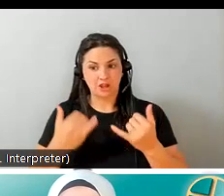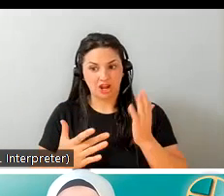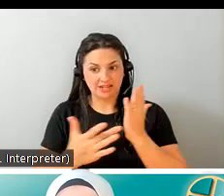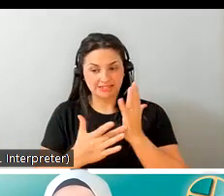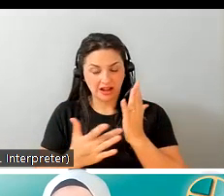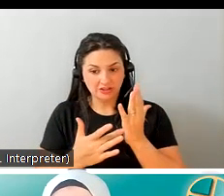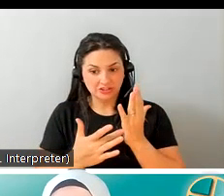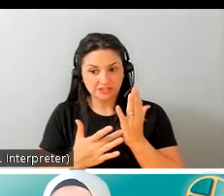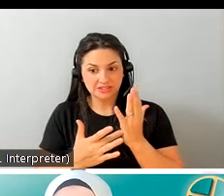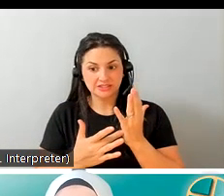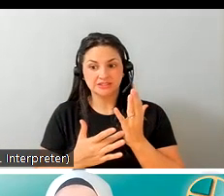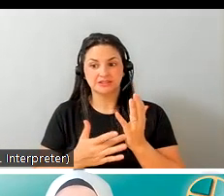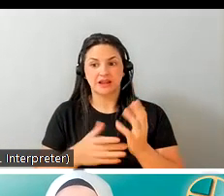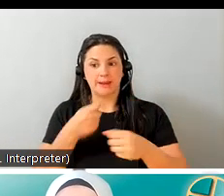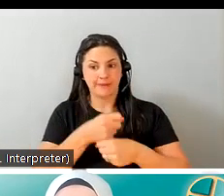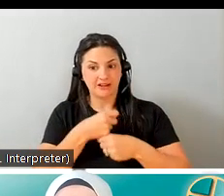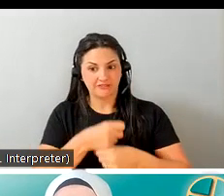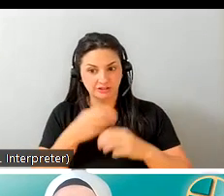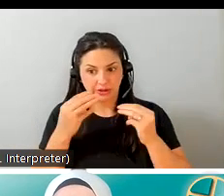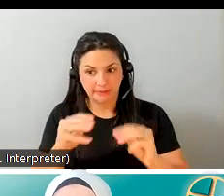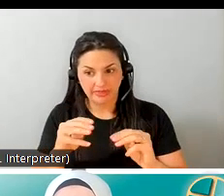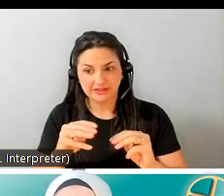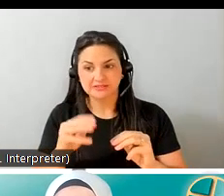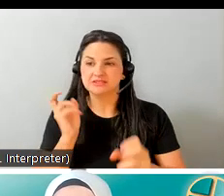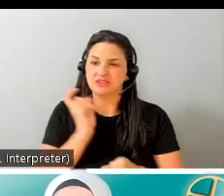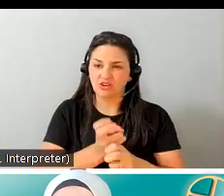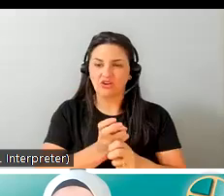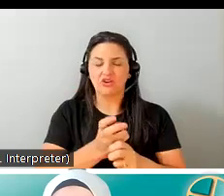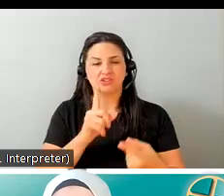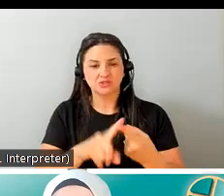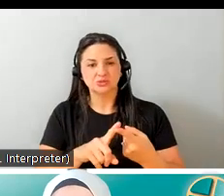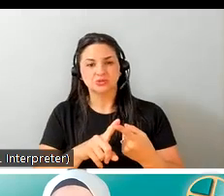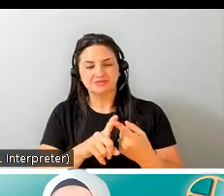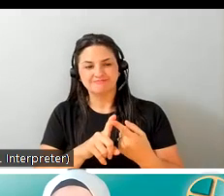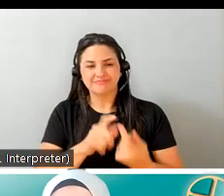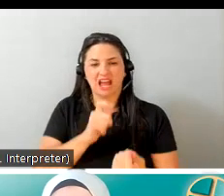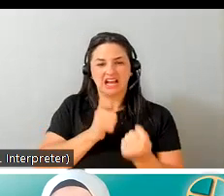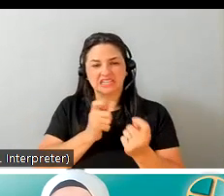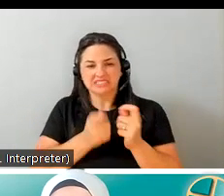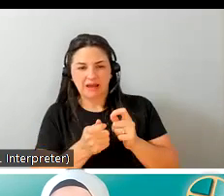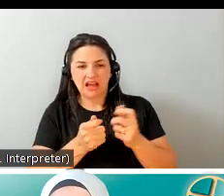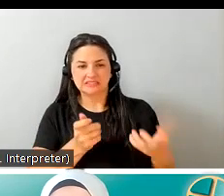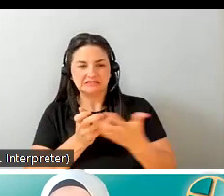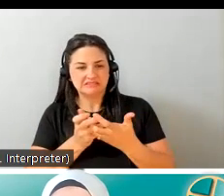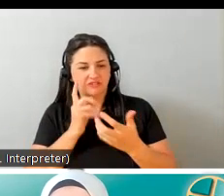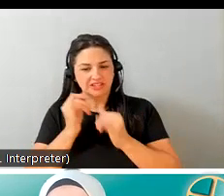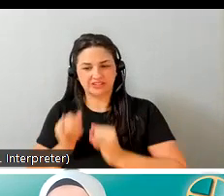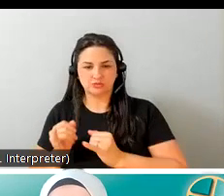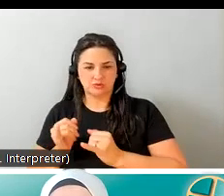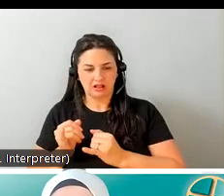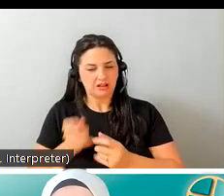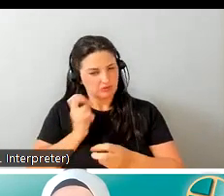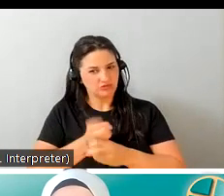uh manufacturing methods it's that it's hard to customize for an individual um and then you could see at times that